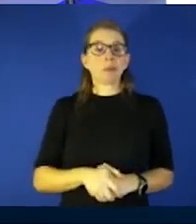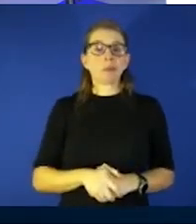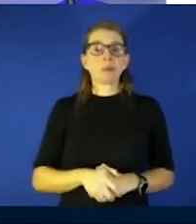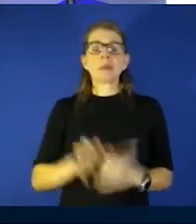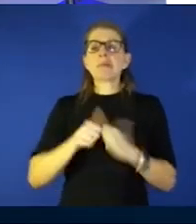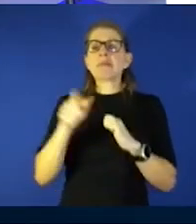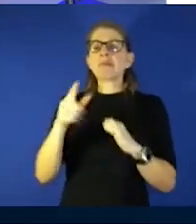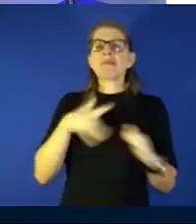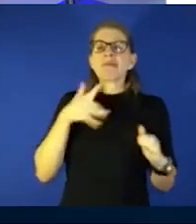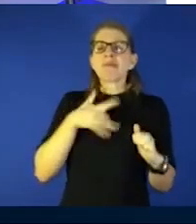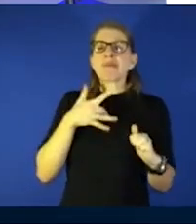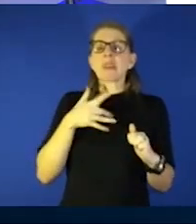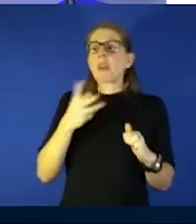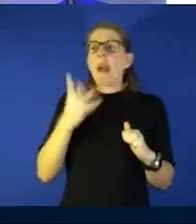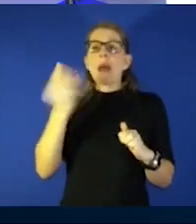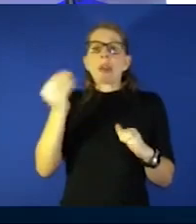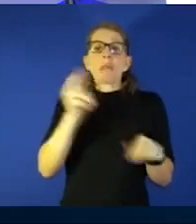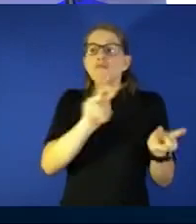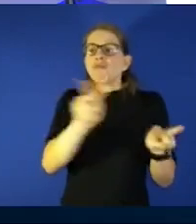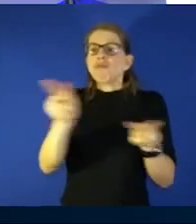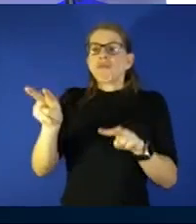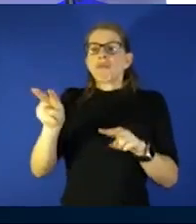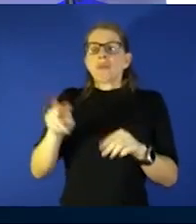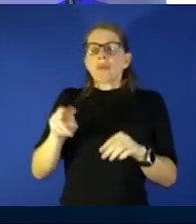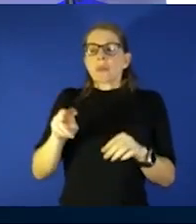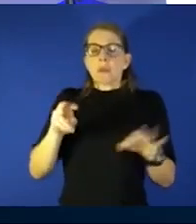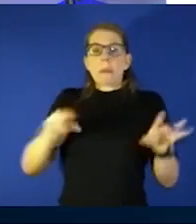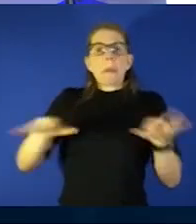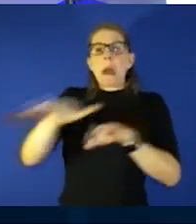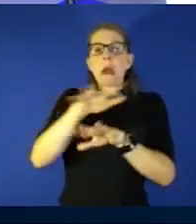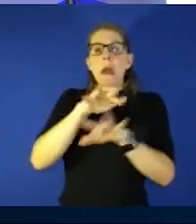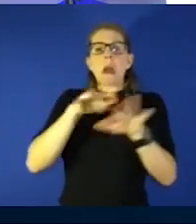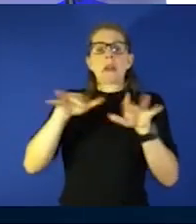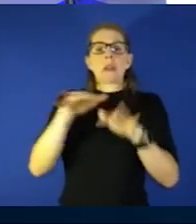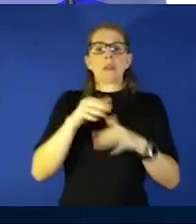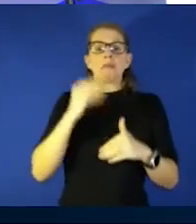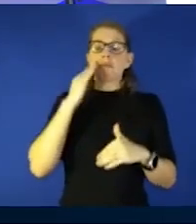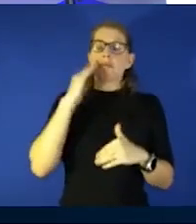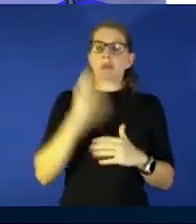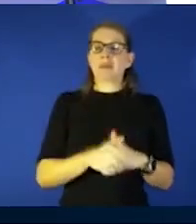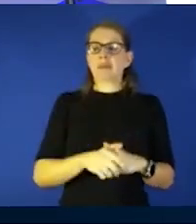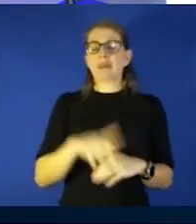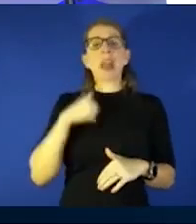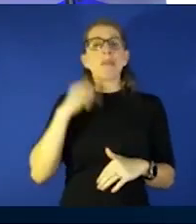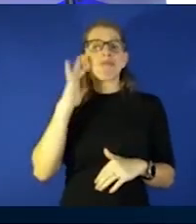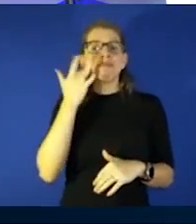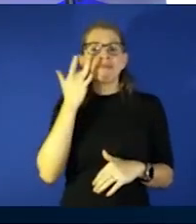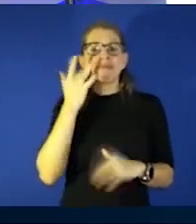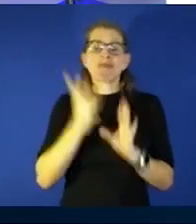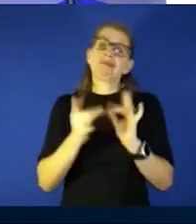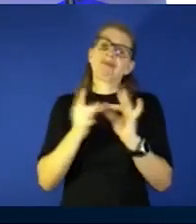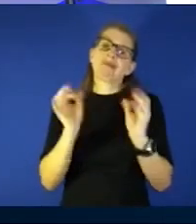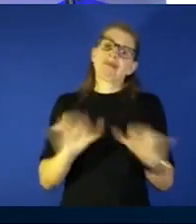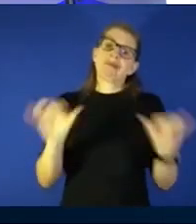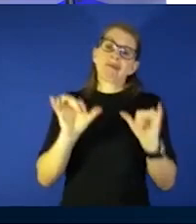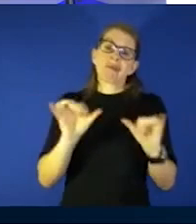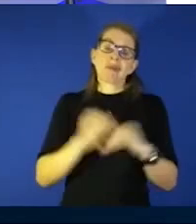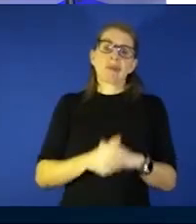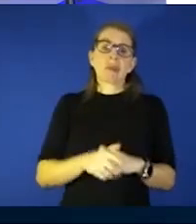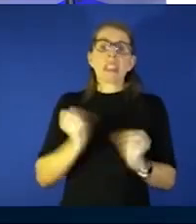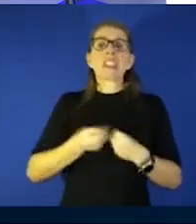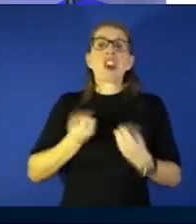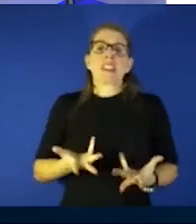watch everybody kind of gather together I mean I know we're I'm tired of having to say it all the time you know it's exhausting